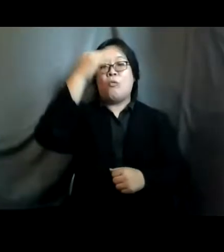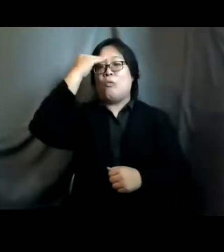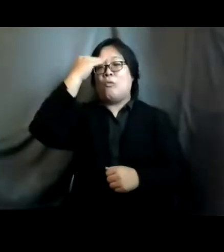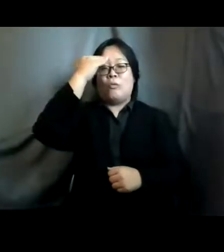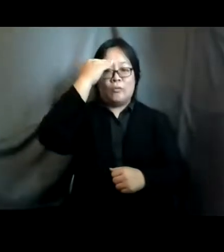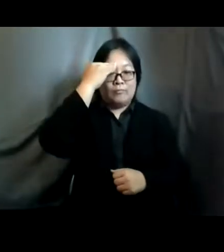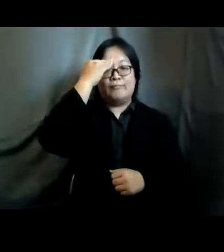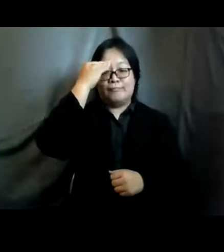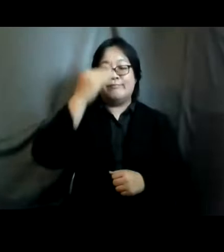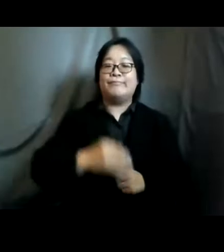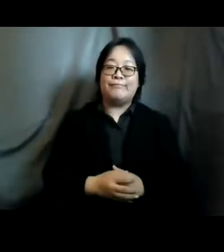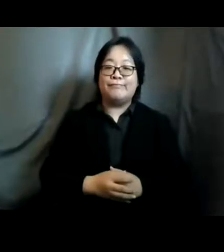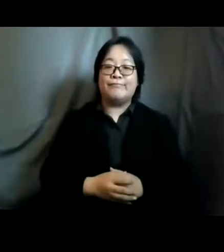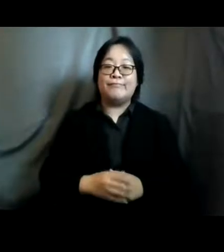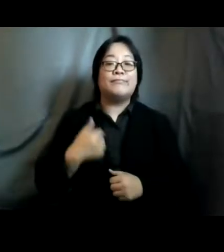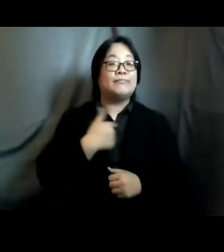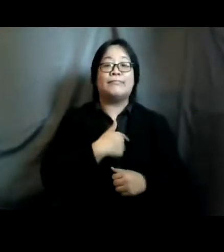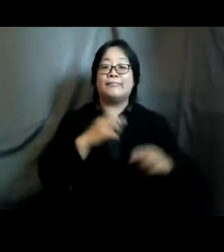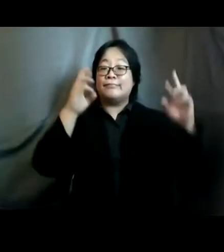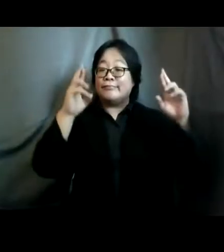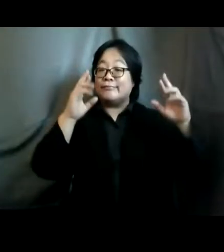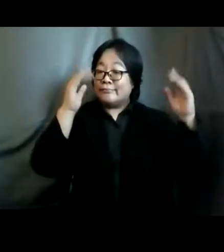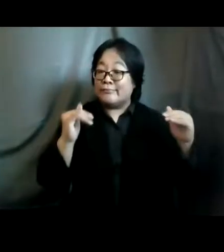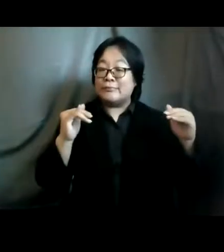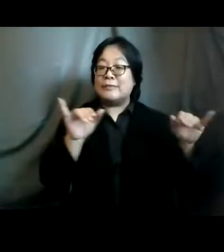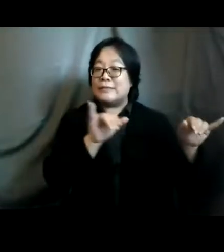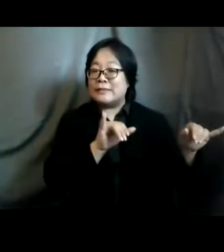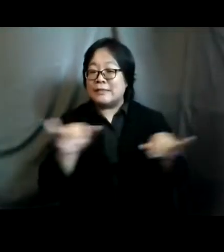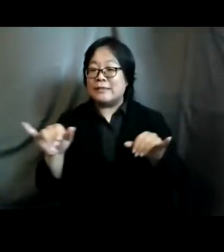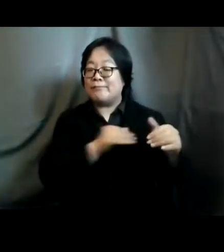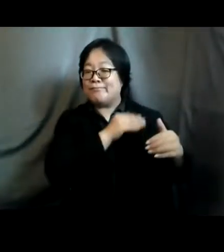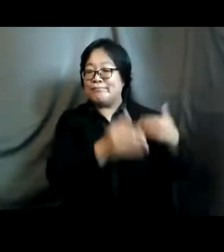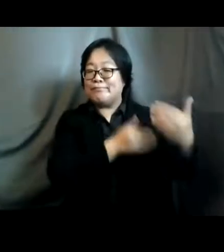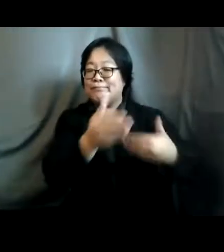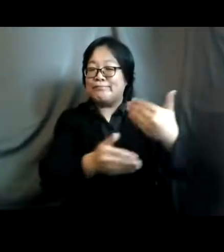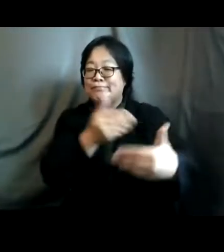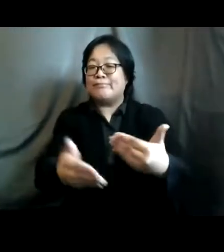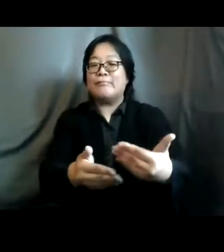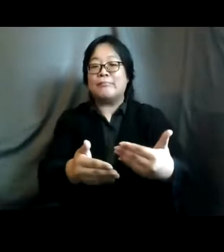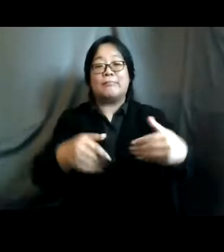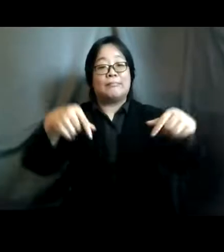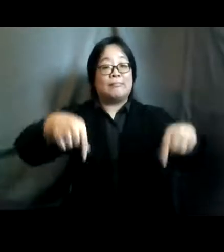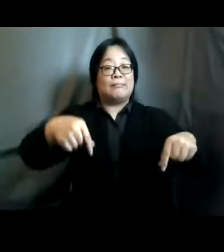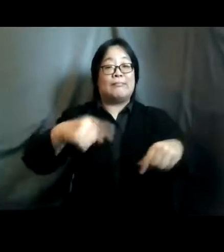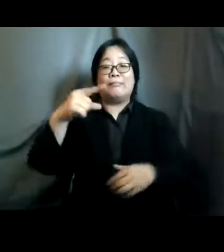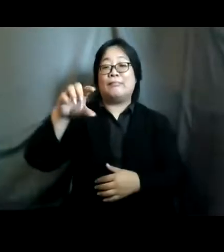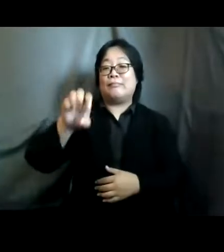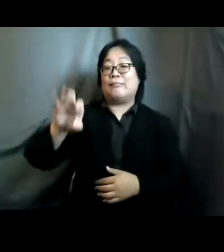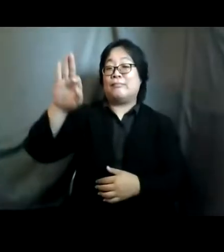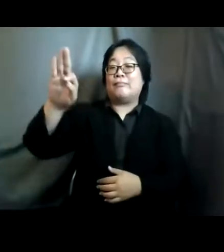and uh we also hope that that similar momentum is going to be accomplished during this generation equality forum